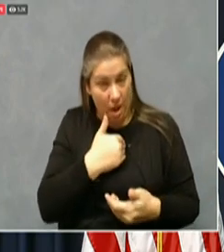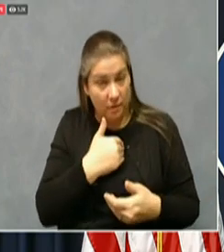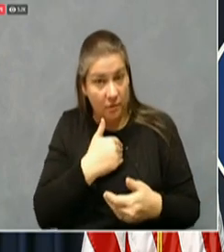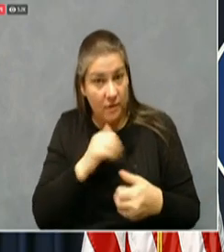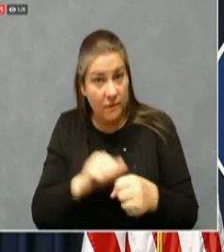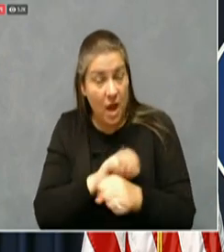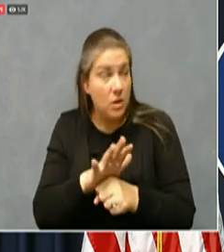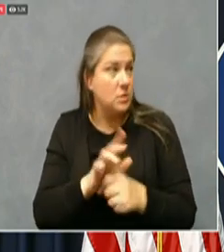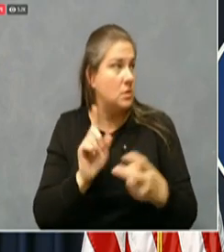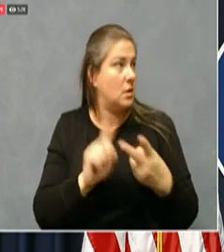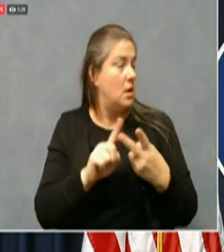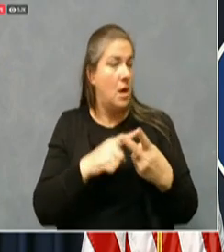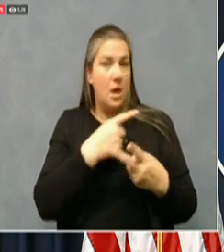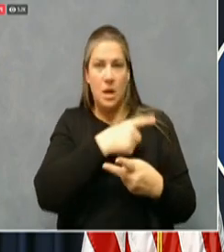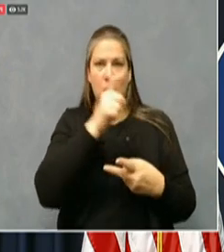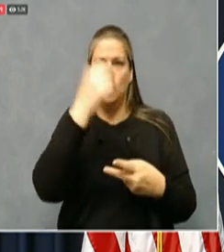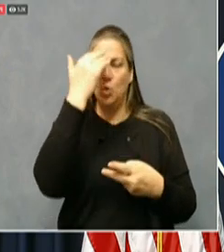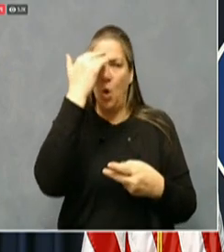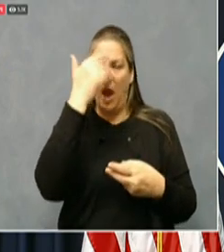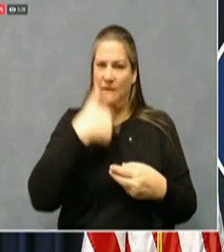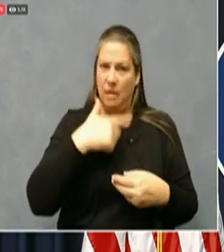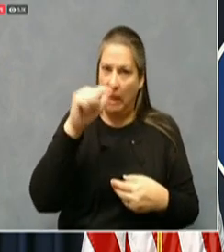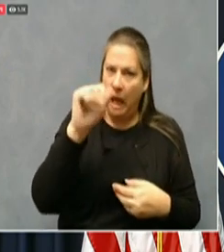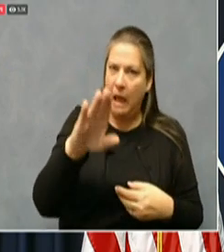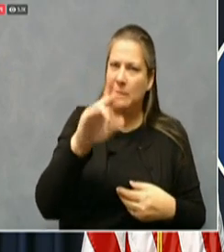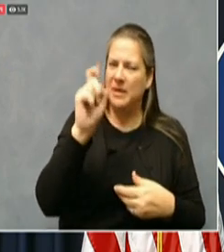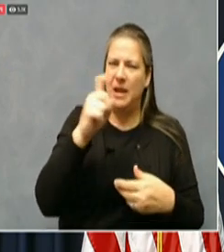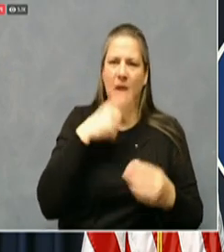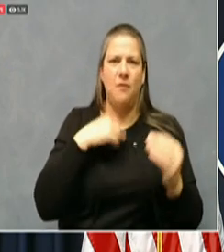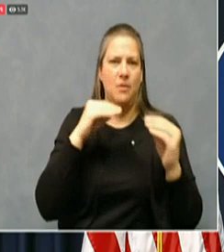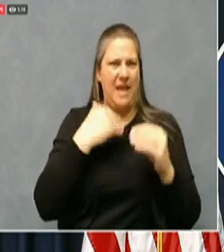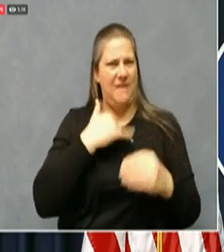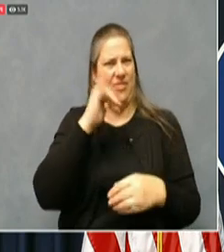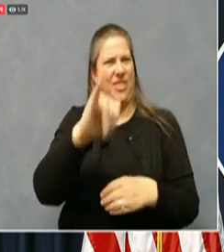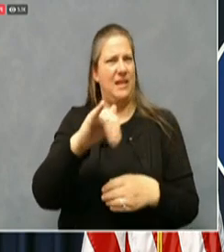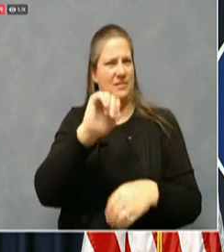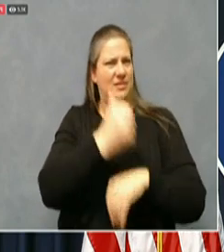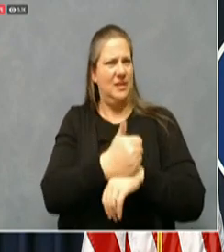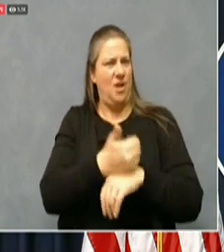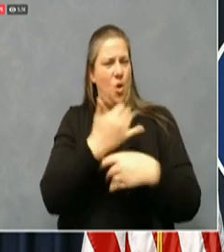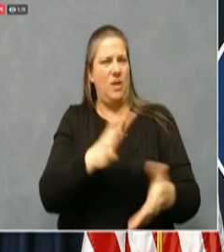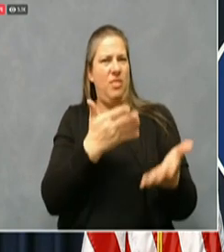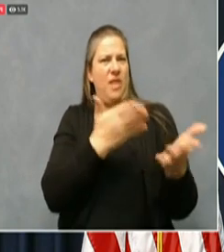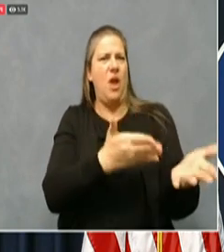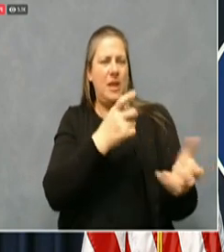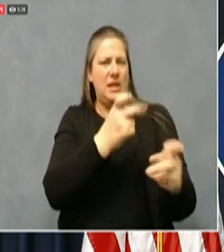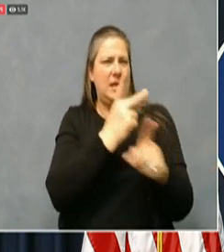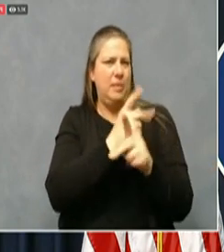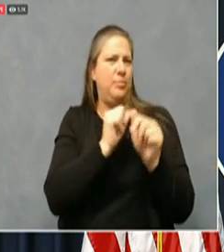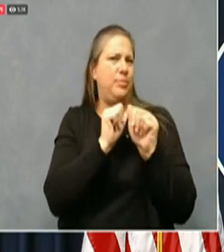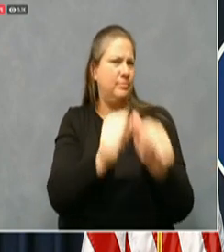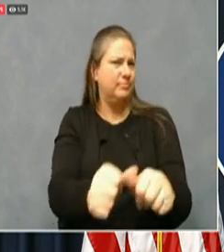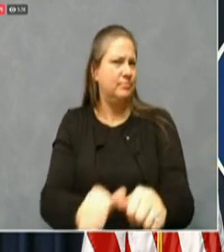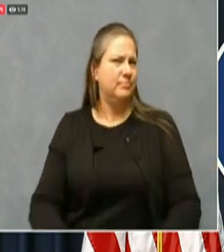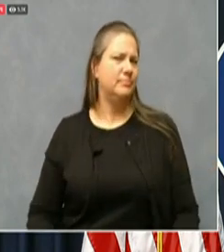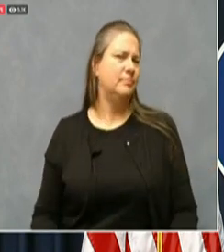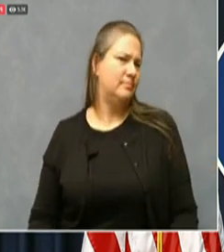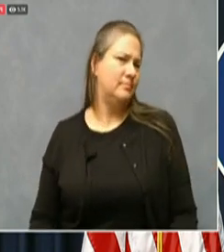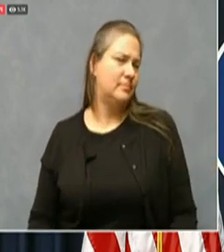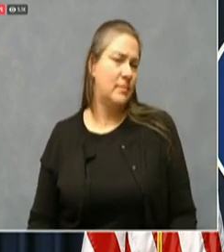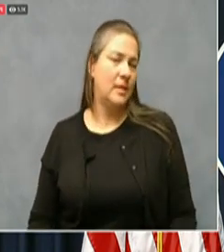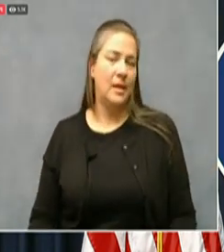um, spreads even more. Uh, the uh, some now, some later.